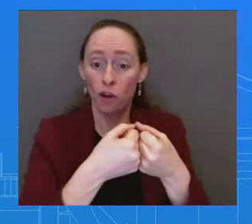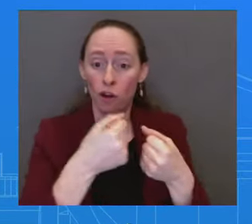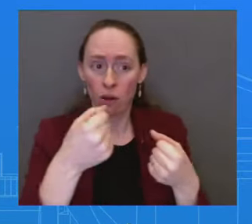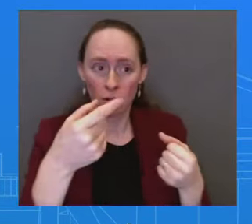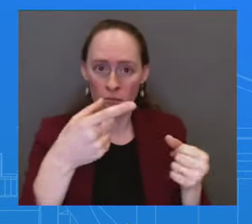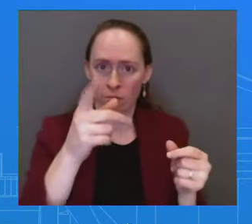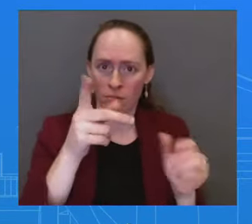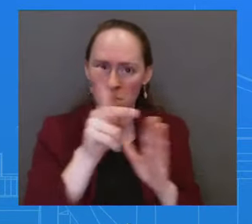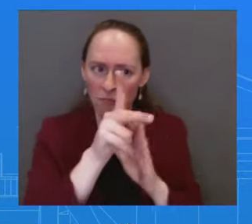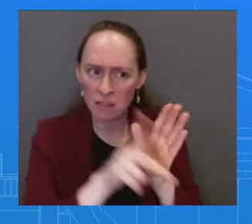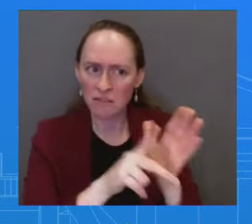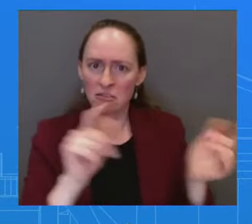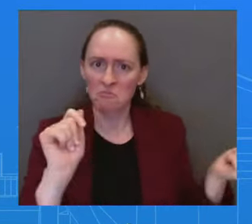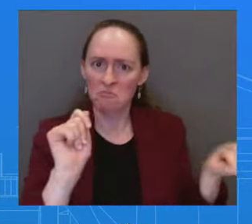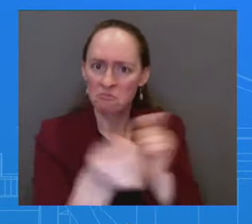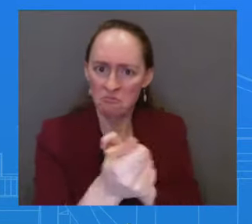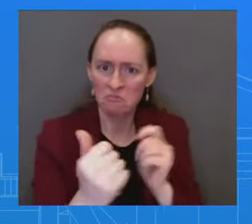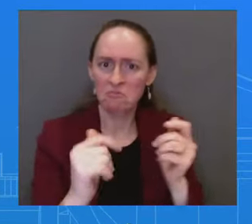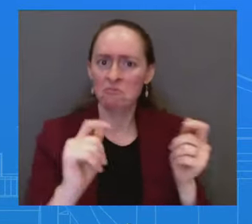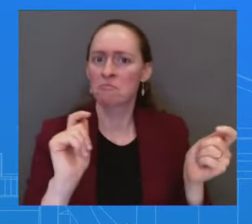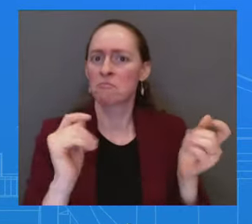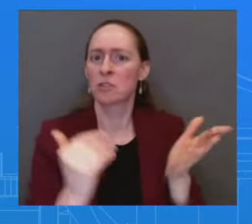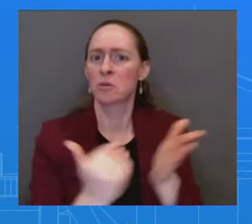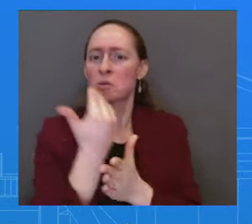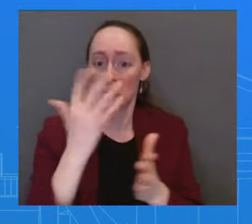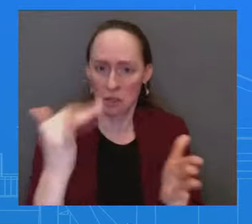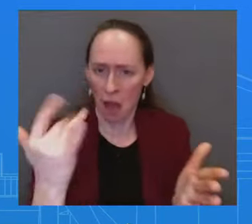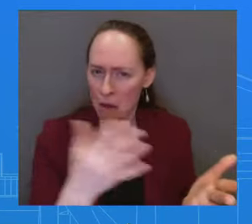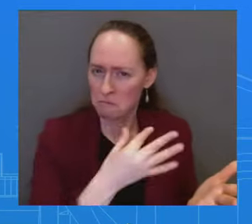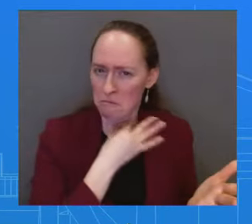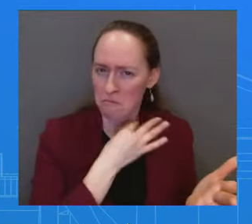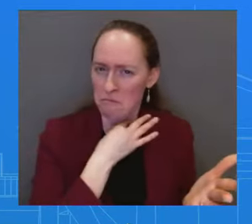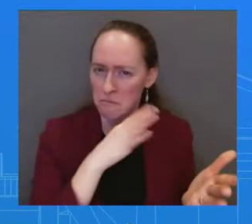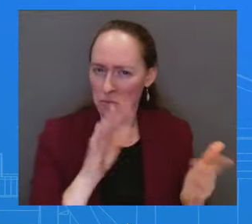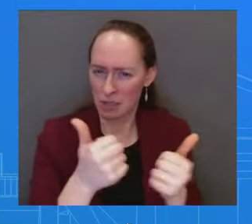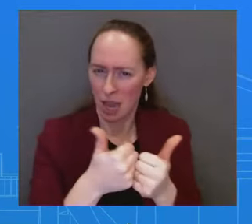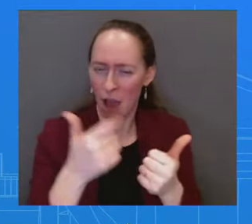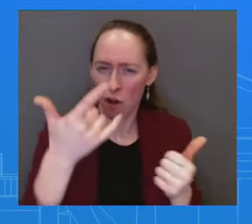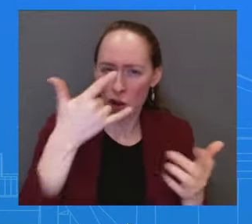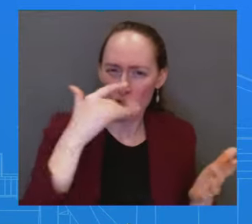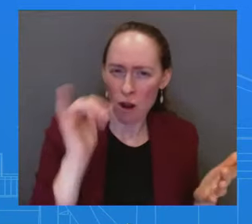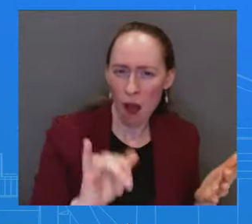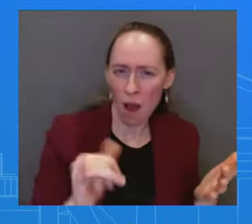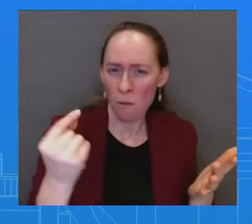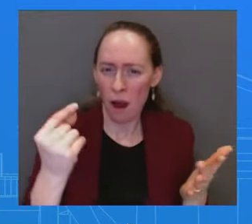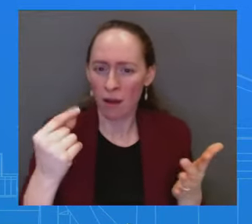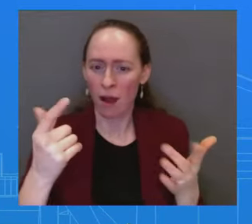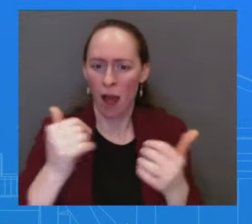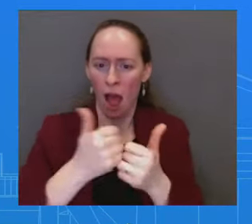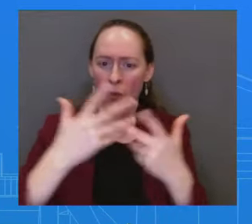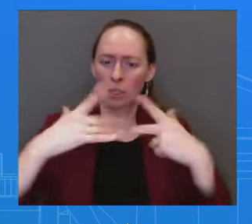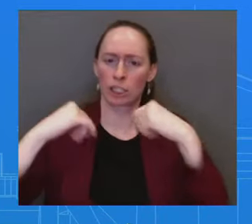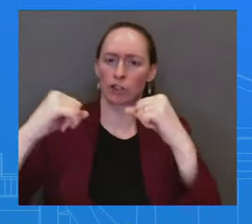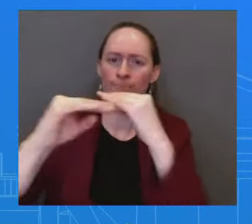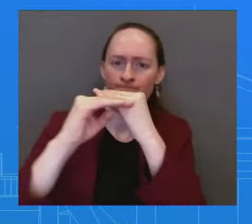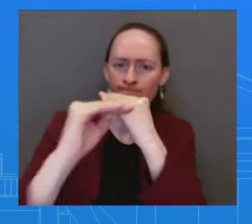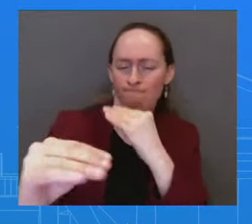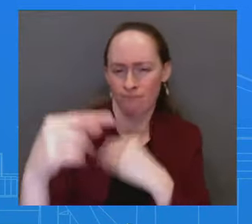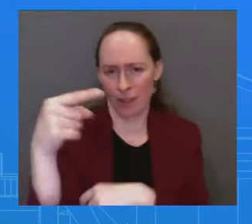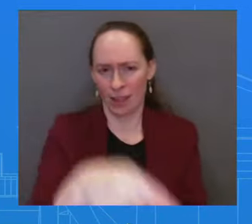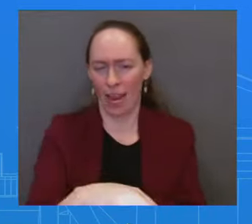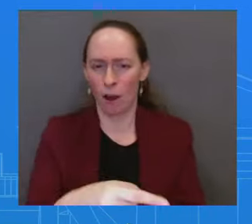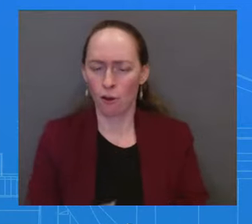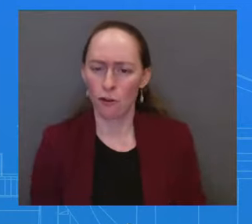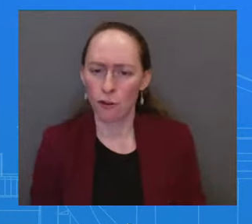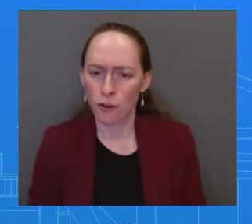to what the administration had asked for in the supplemental for border security, is there wiggle room in the appropriations properties? Yeah. Is there wiggle